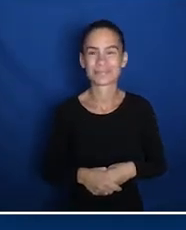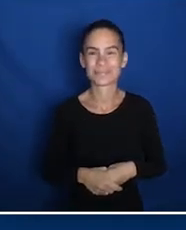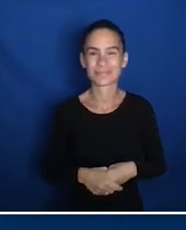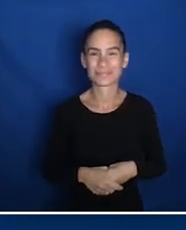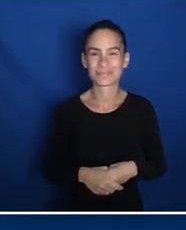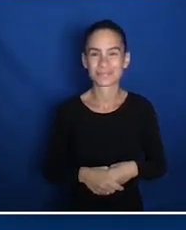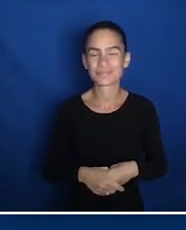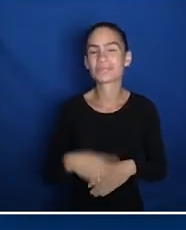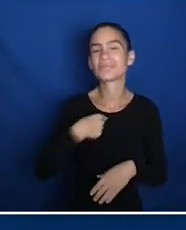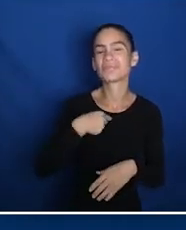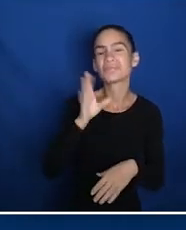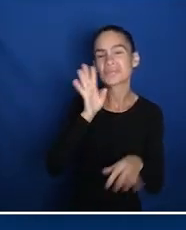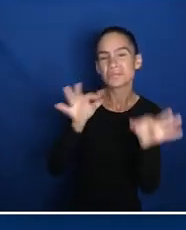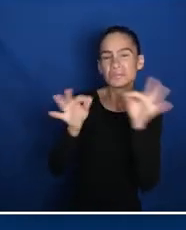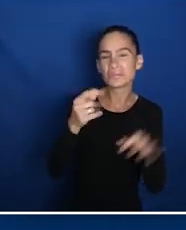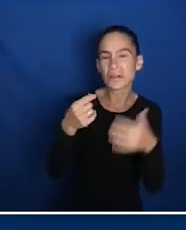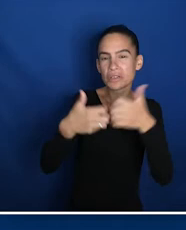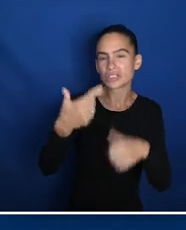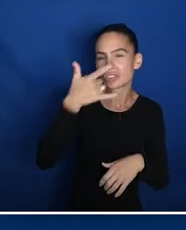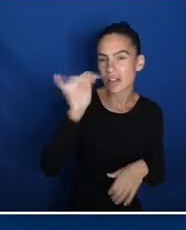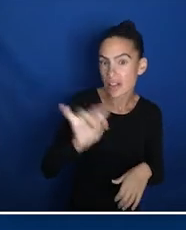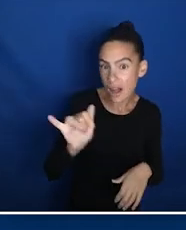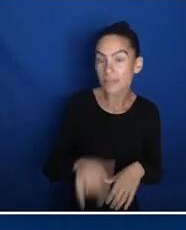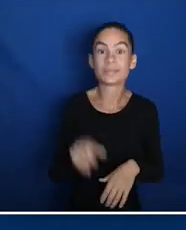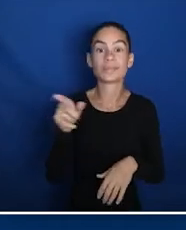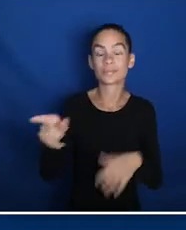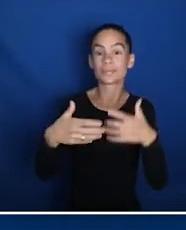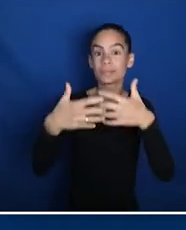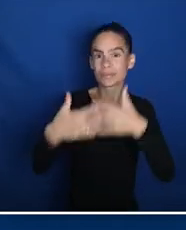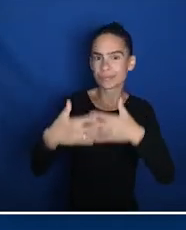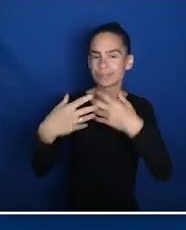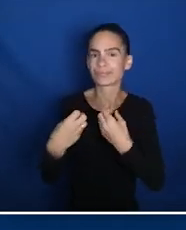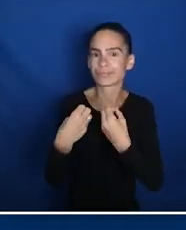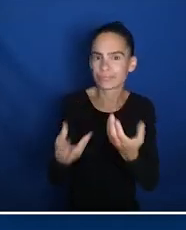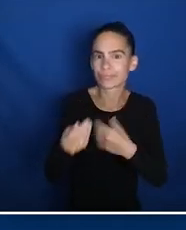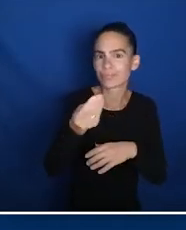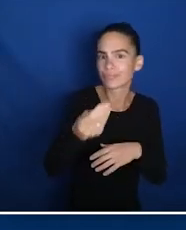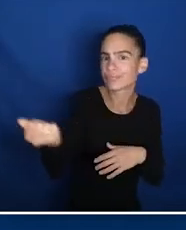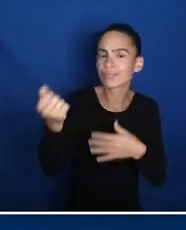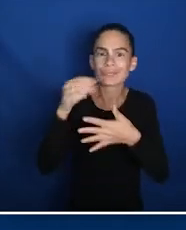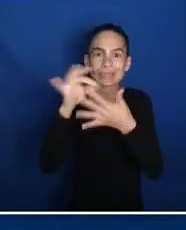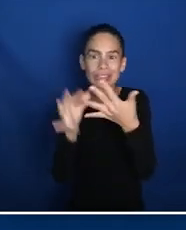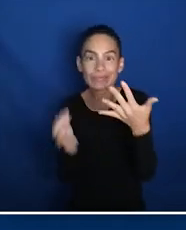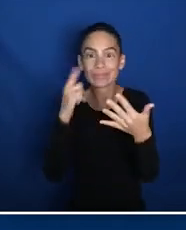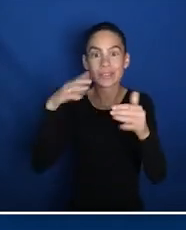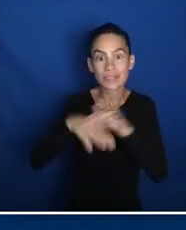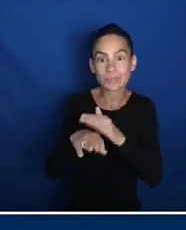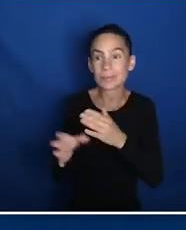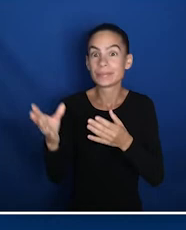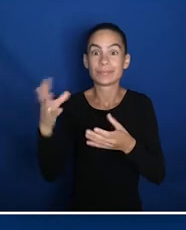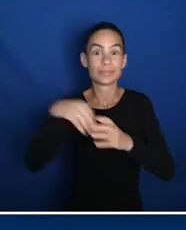into the machine. We will cover an overview of the device. The image cast machine provides voters with several accessibility features,